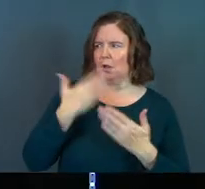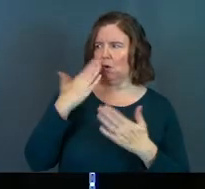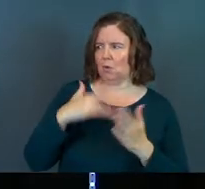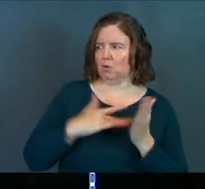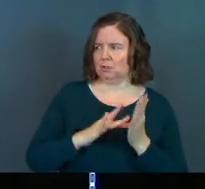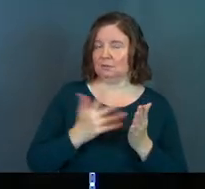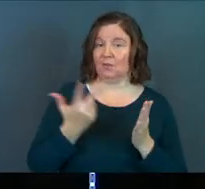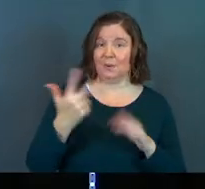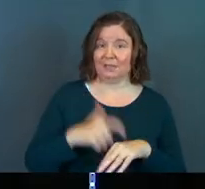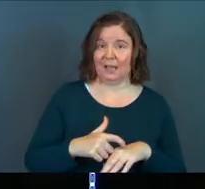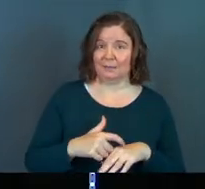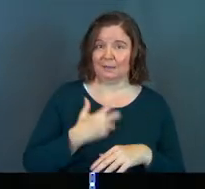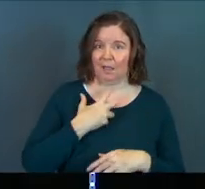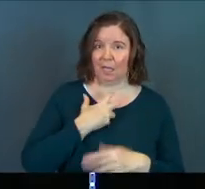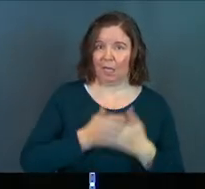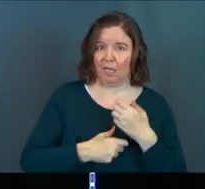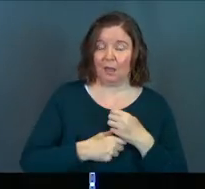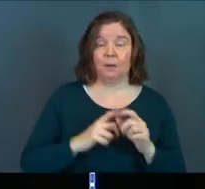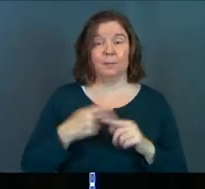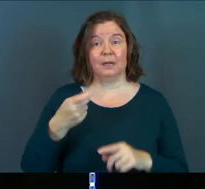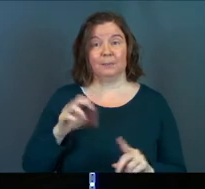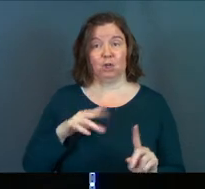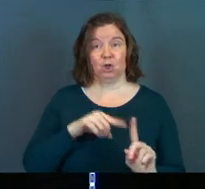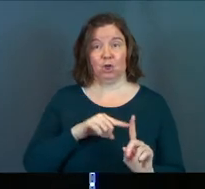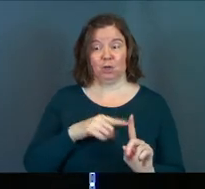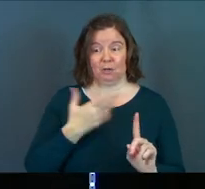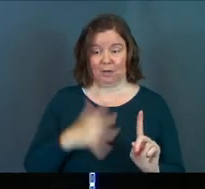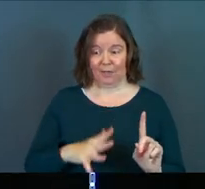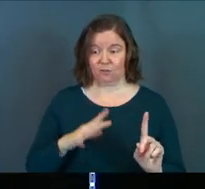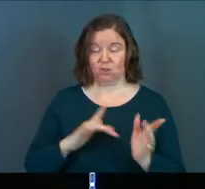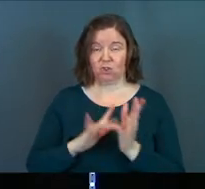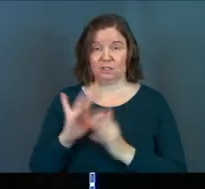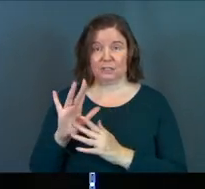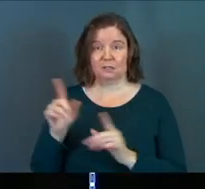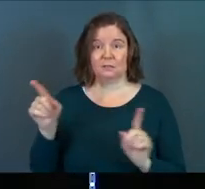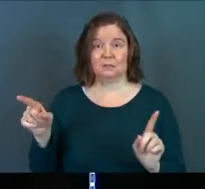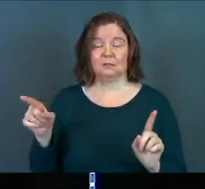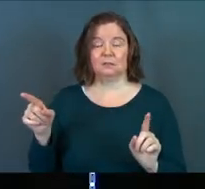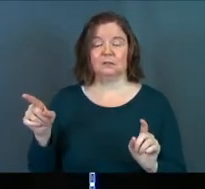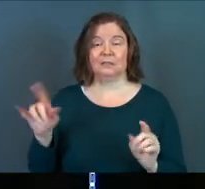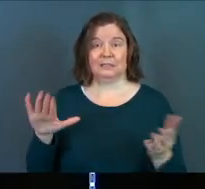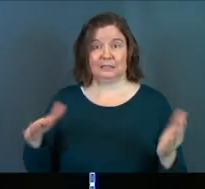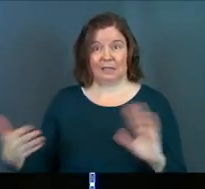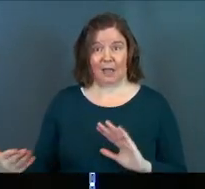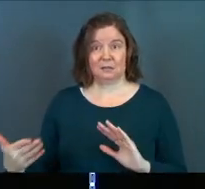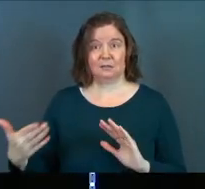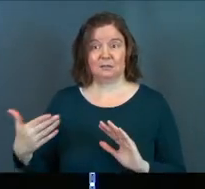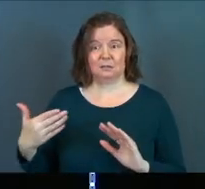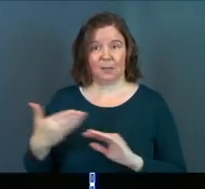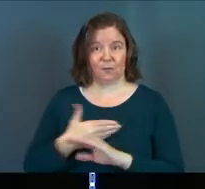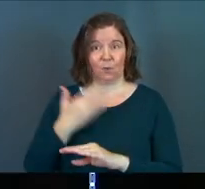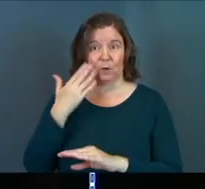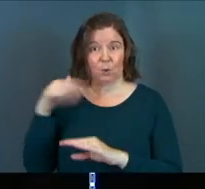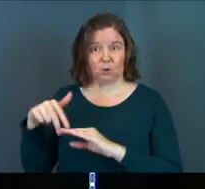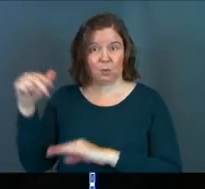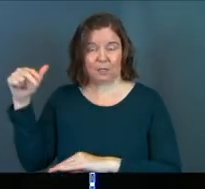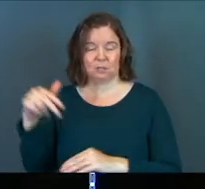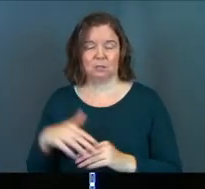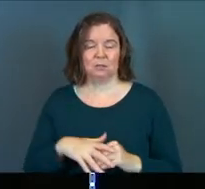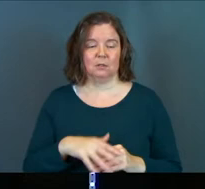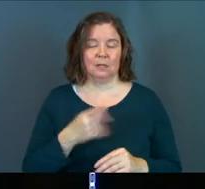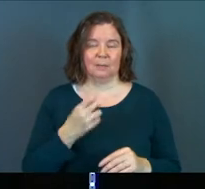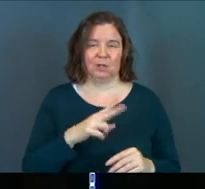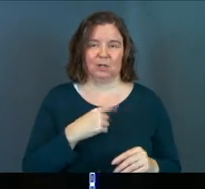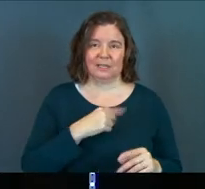We all, we've all got our stuff. But Peter, after Jesus dies and before he knows he's resurrected, he